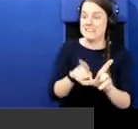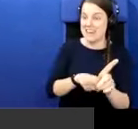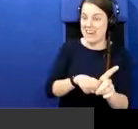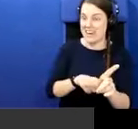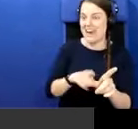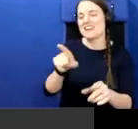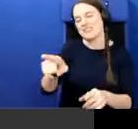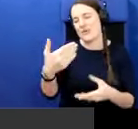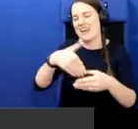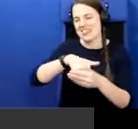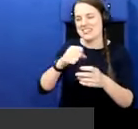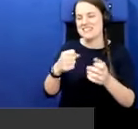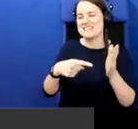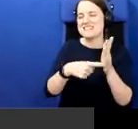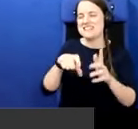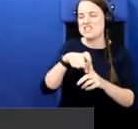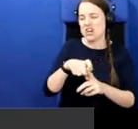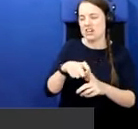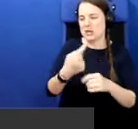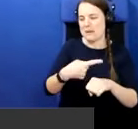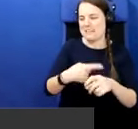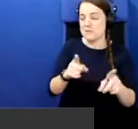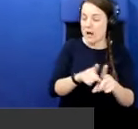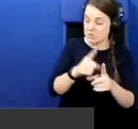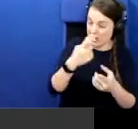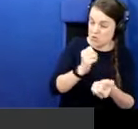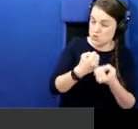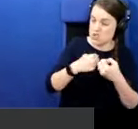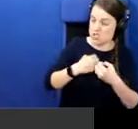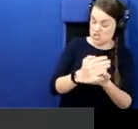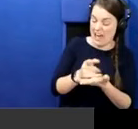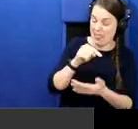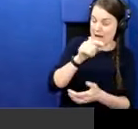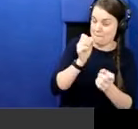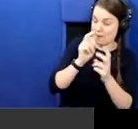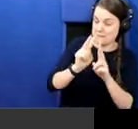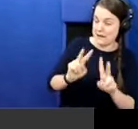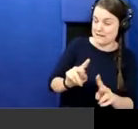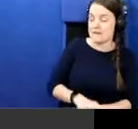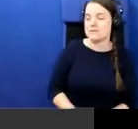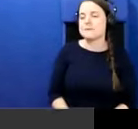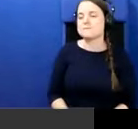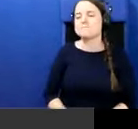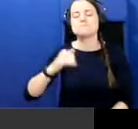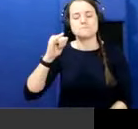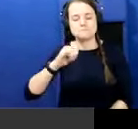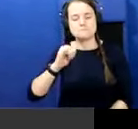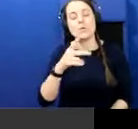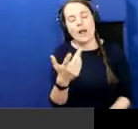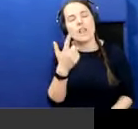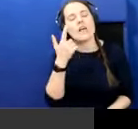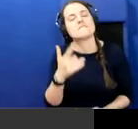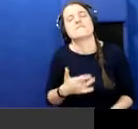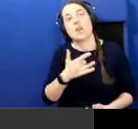committee as well, so you can give us that perspective? Well, I mean, I think it, it would be helpful if people in the